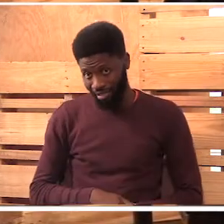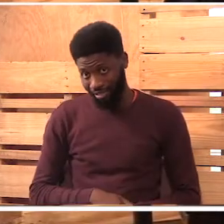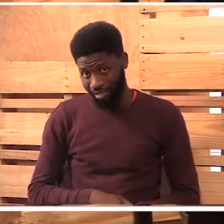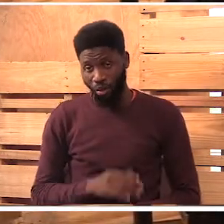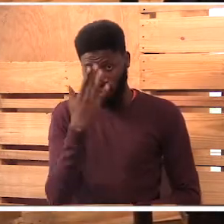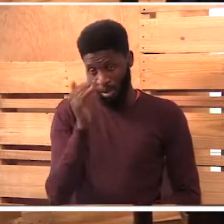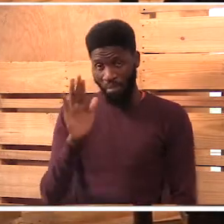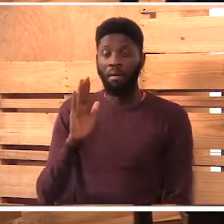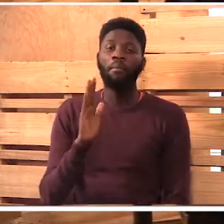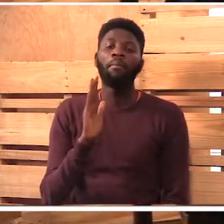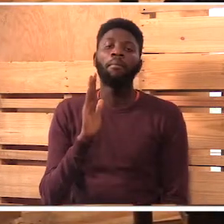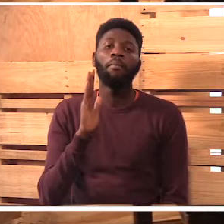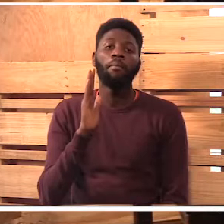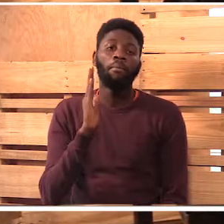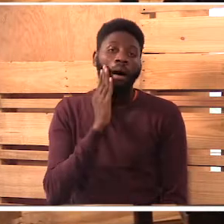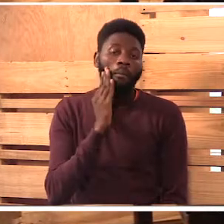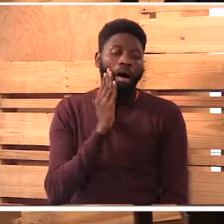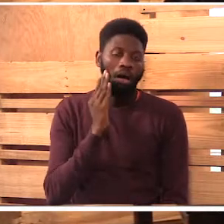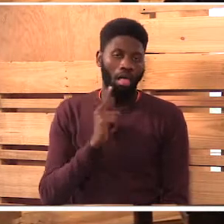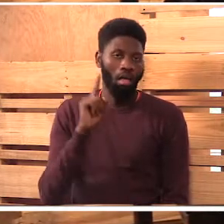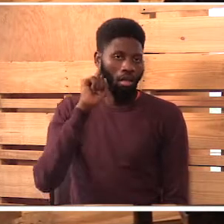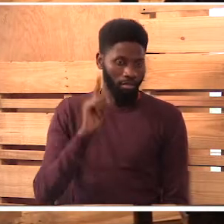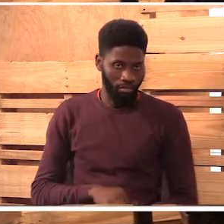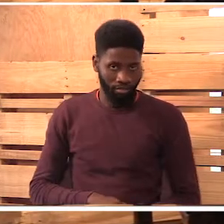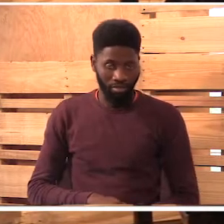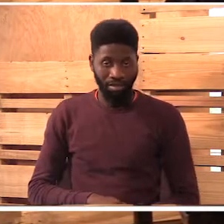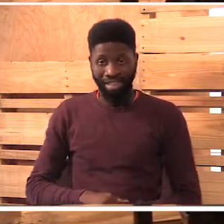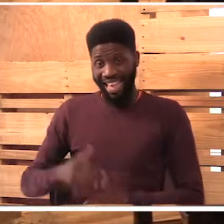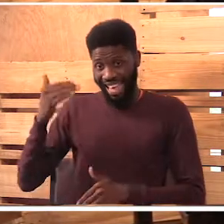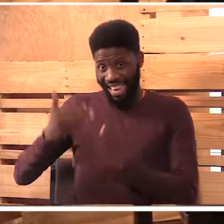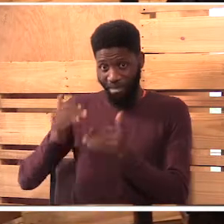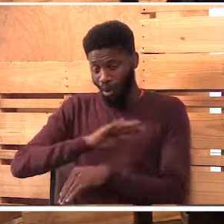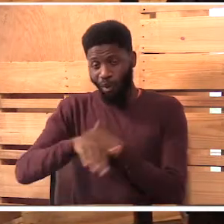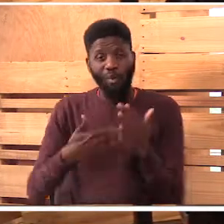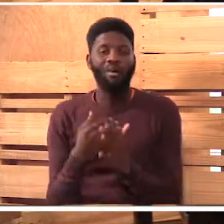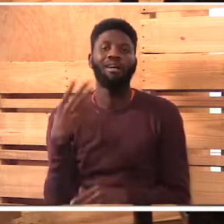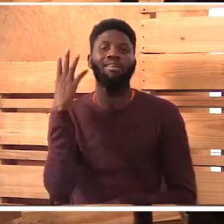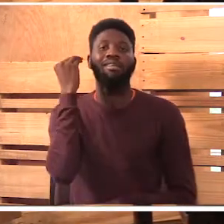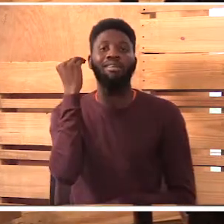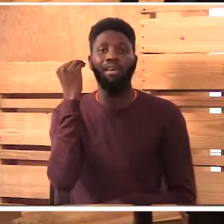mother is deaf, and her neighbors are all hearing, so they didn't know